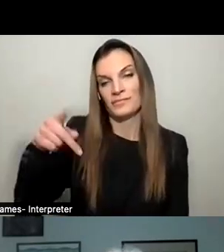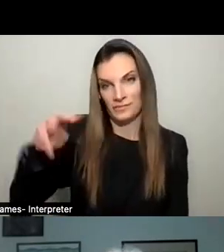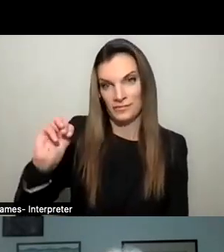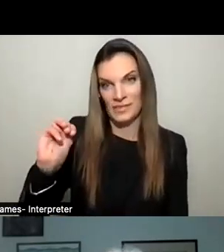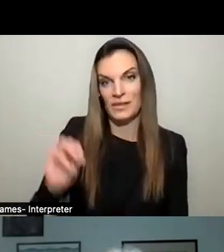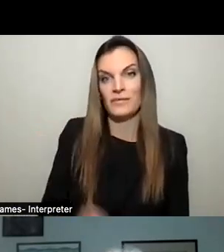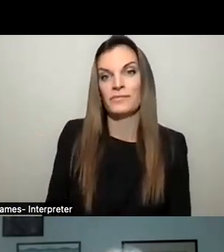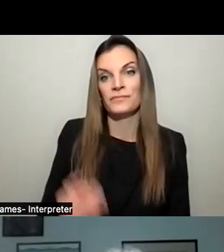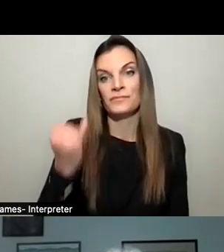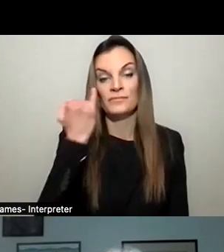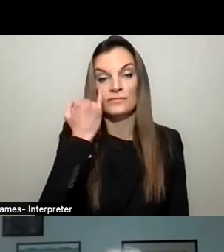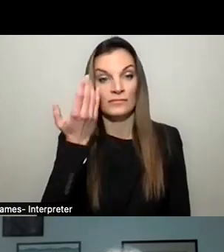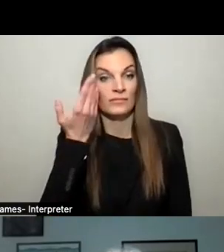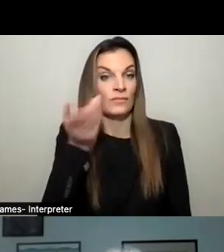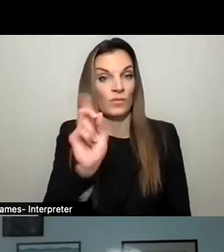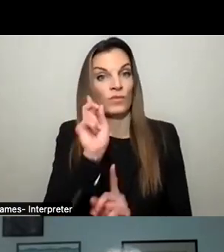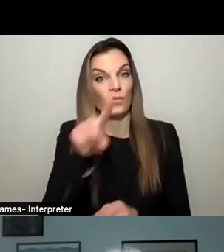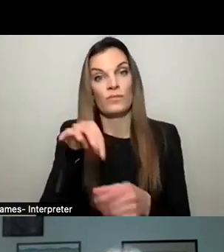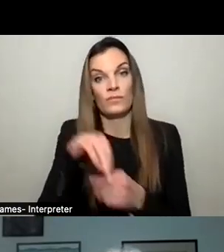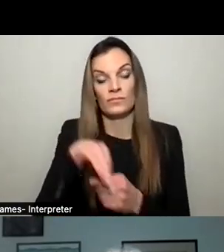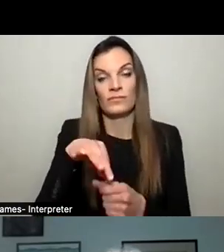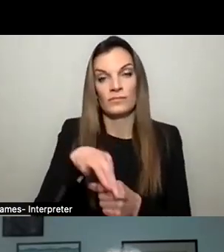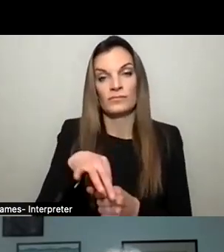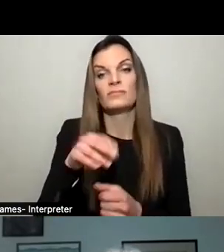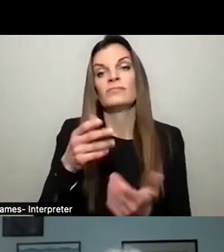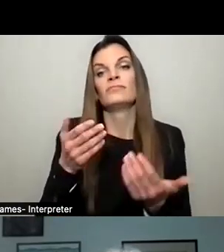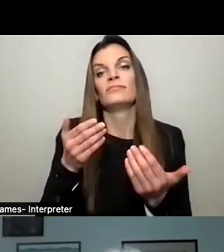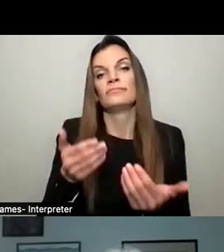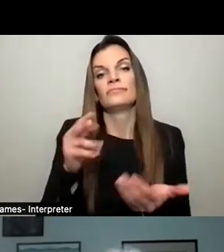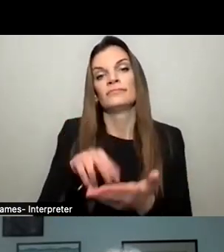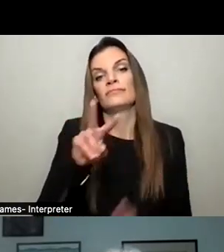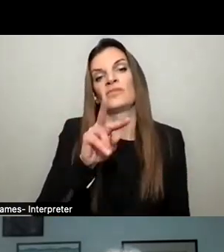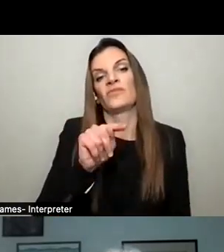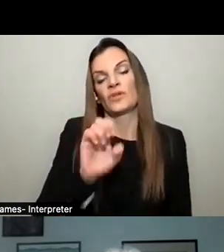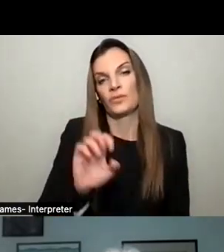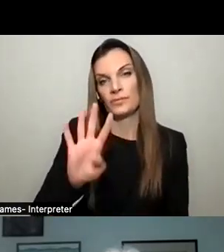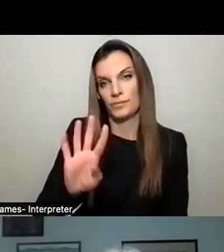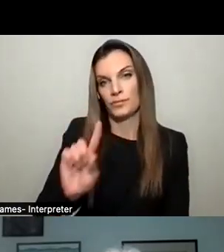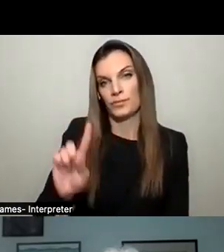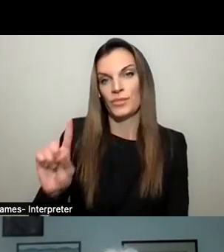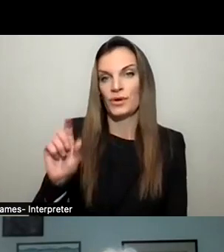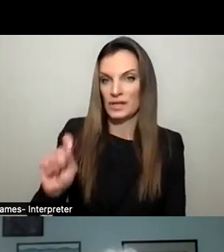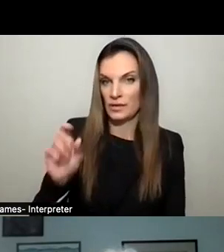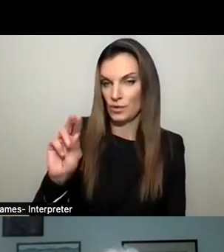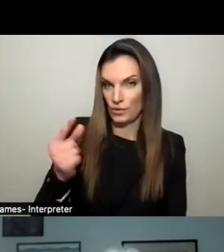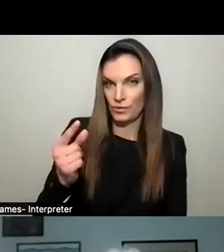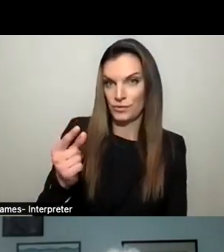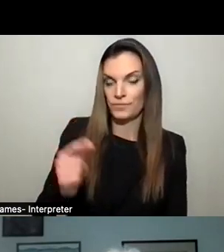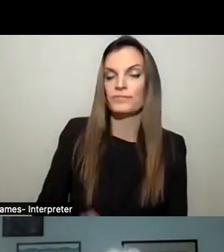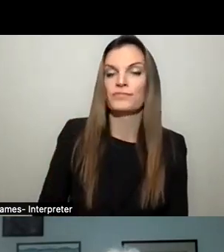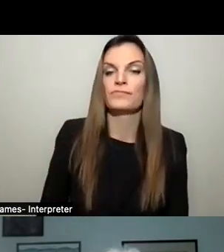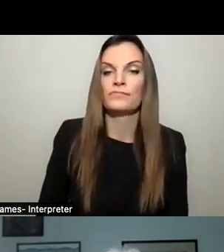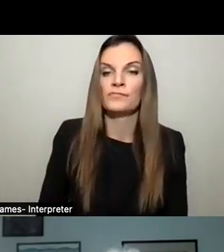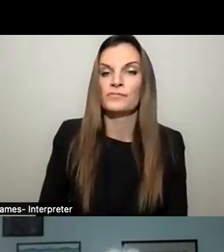And if you are unsure of your polling place, please look at vote411.org for information.